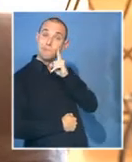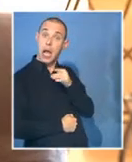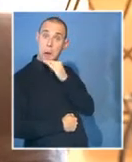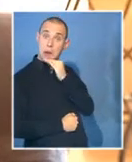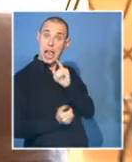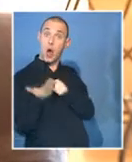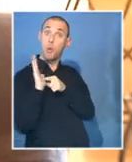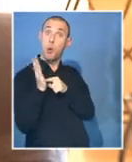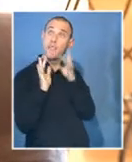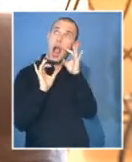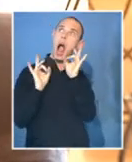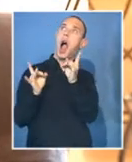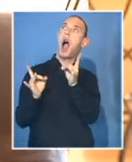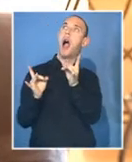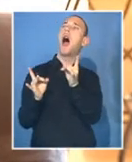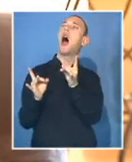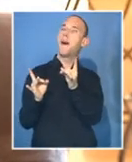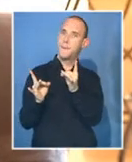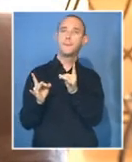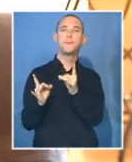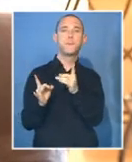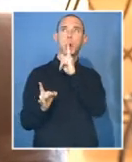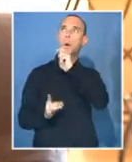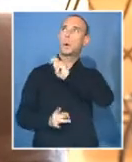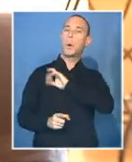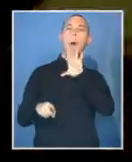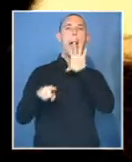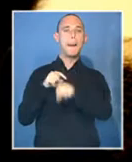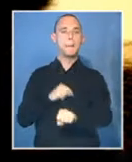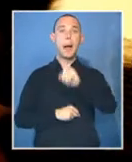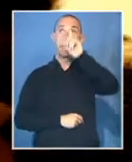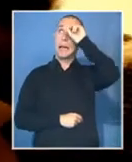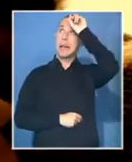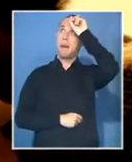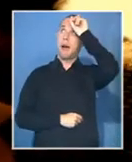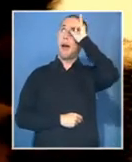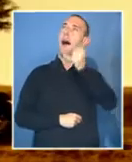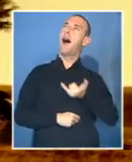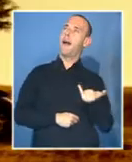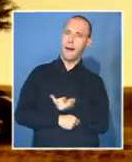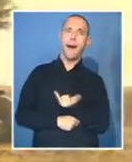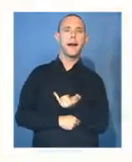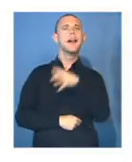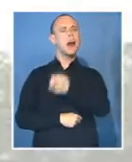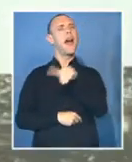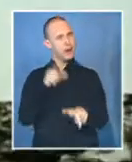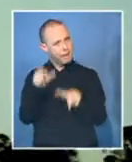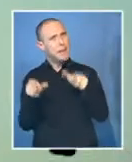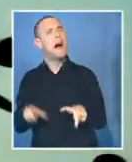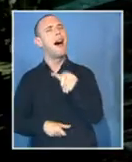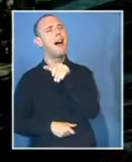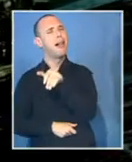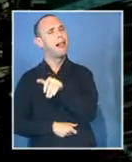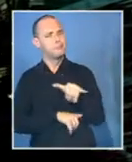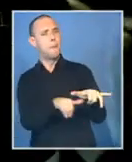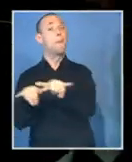his uniqueness is that he is, on the one hand, every man, but on the other hand, very special in